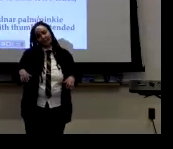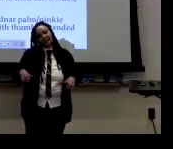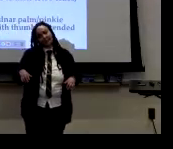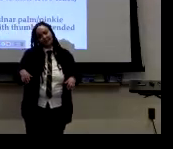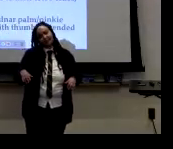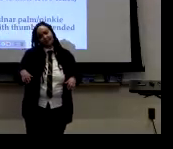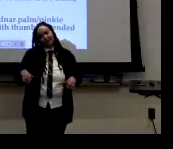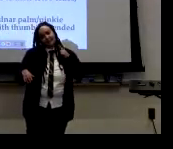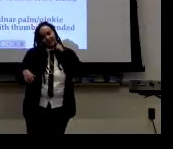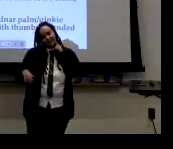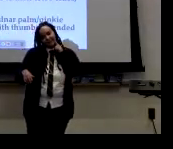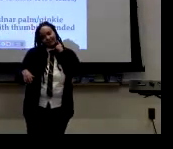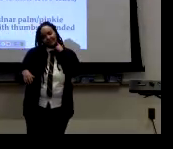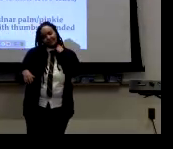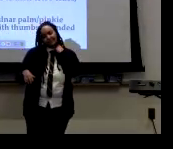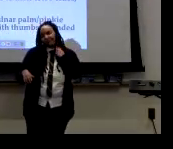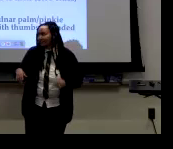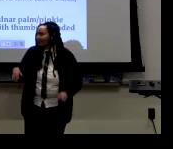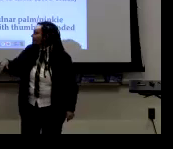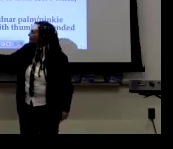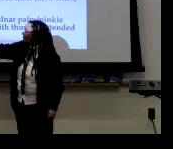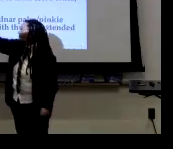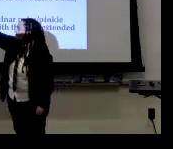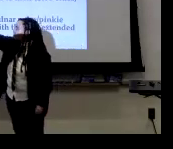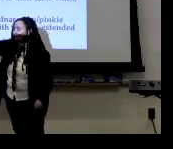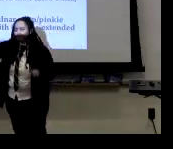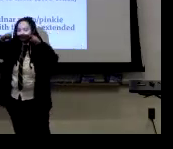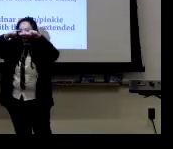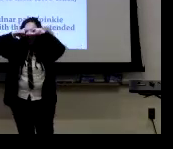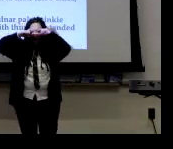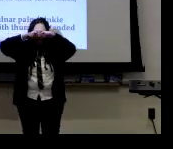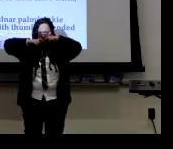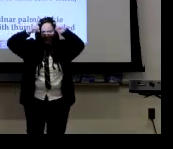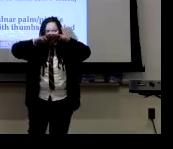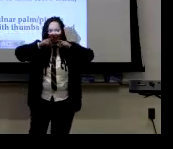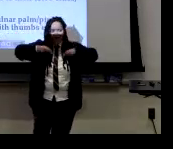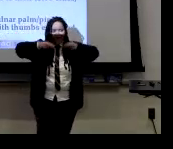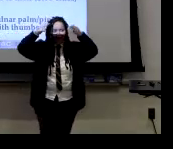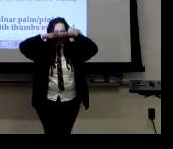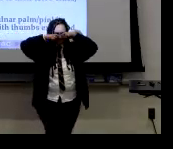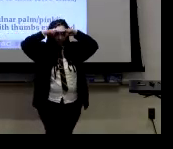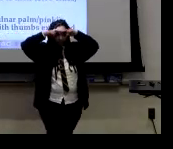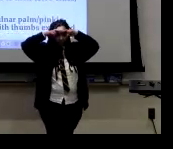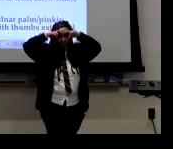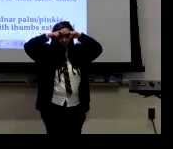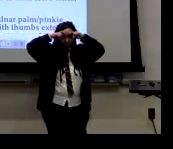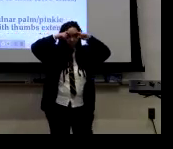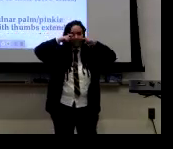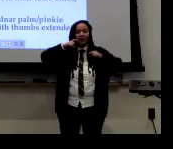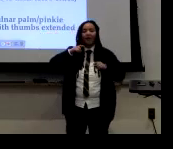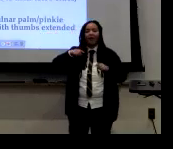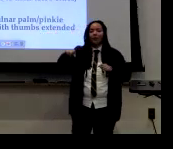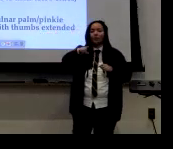With the head. The head tilt. You see how the head is tilted? And then the eyebrows. The high